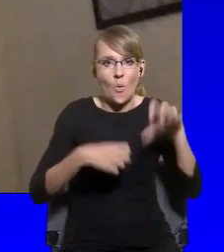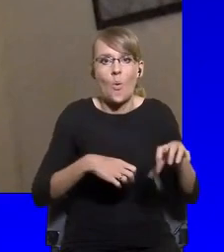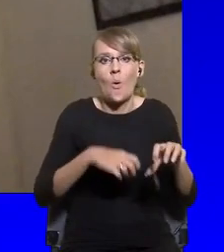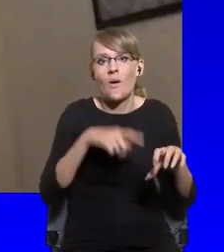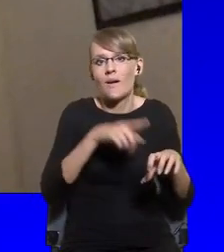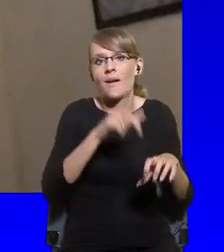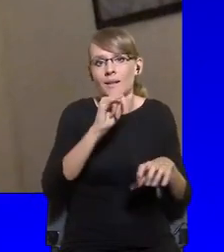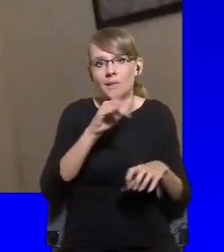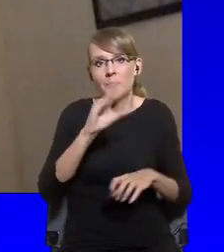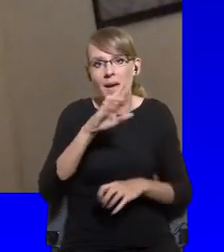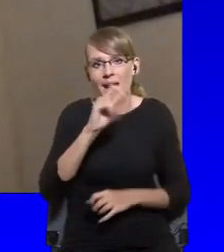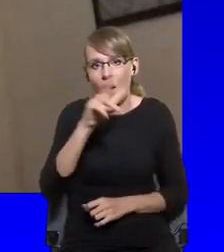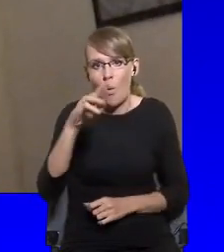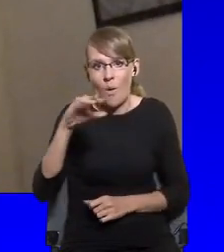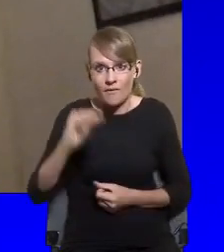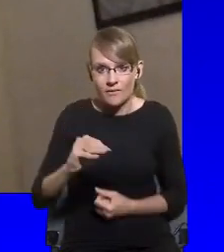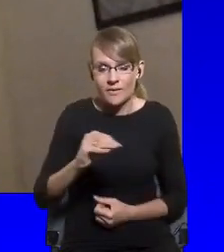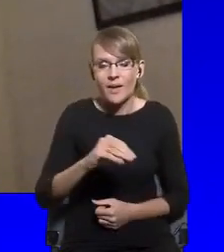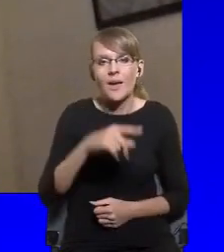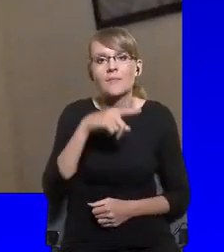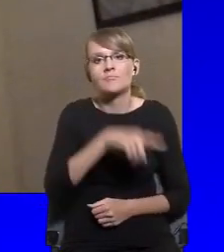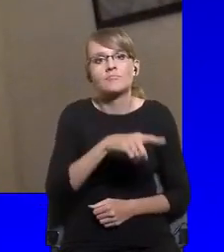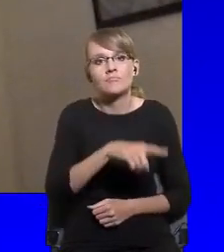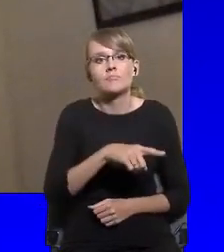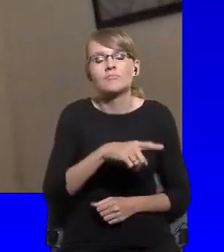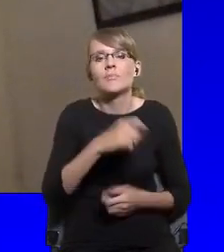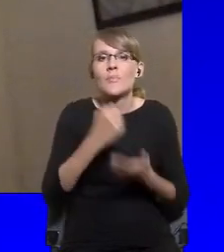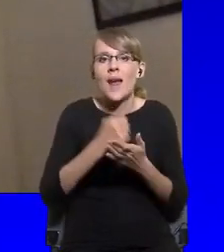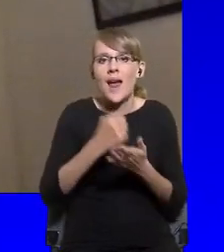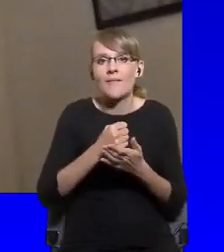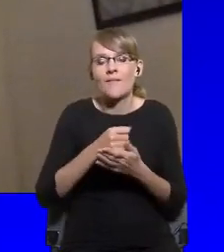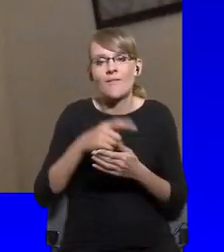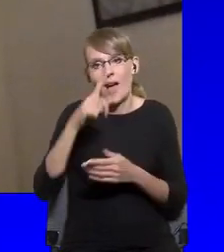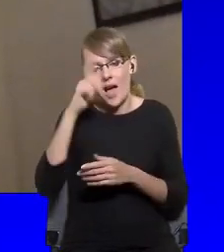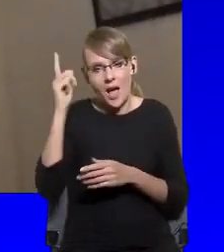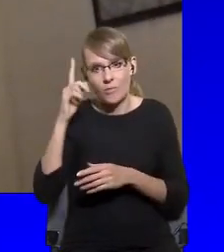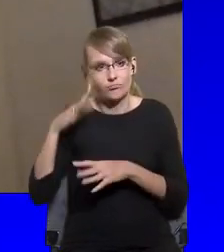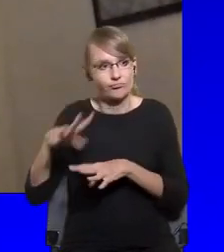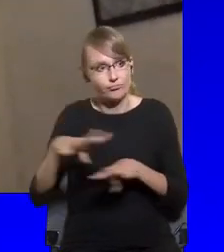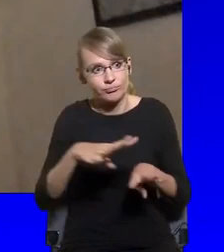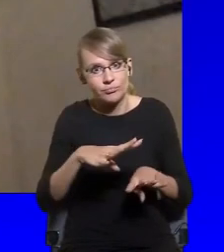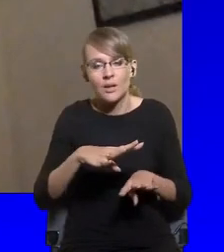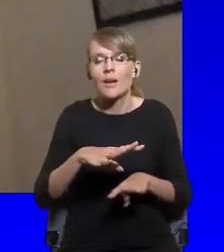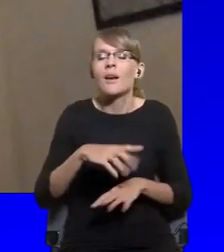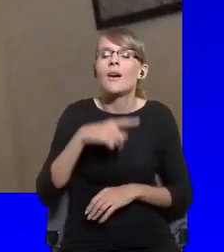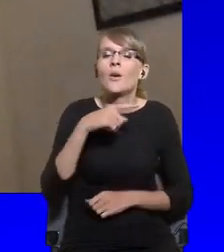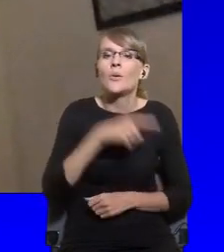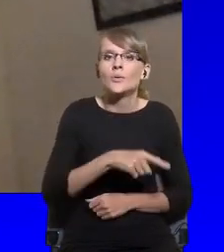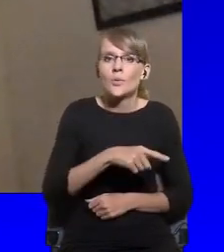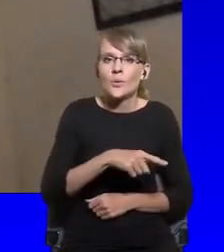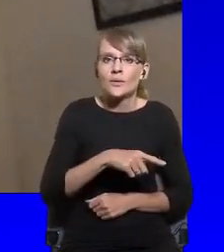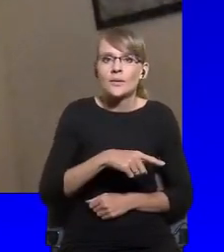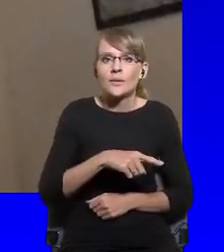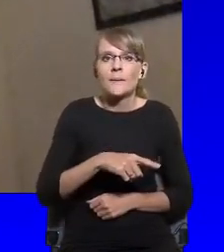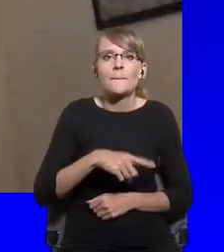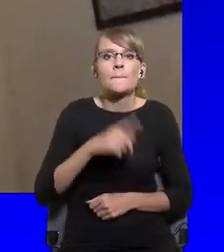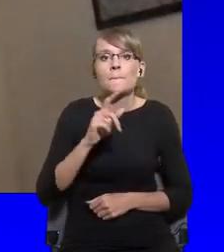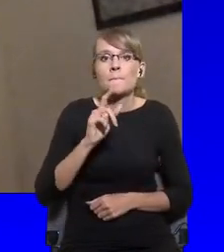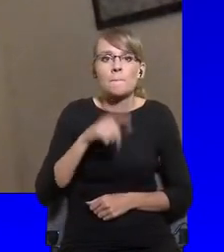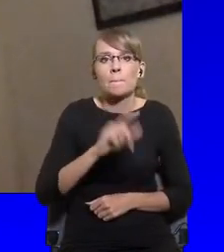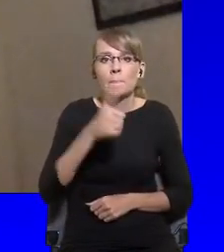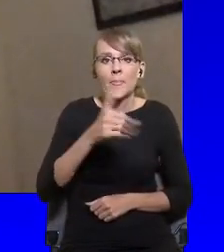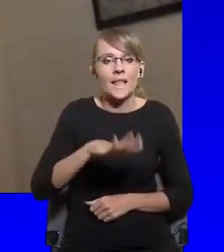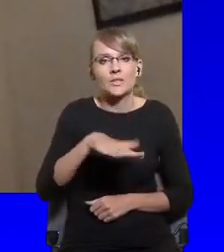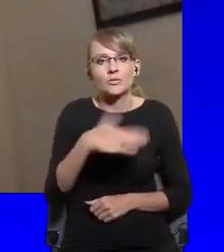has been a unilateral disarmament in the face of a lot of the biggest ills which we face as society.